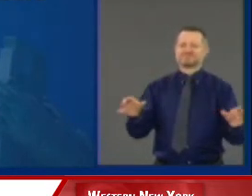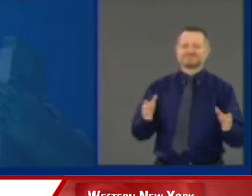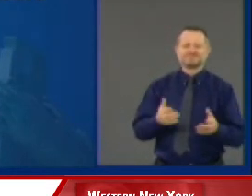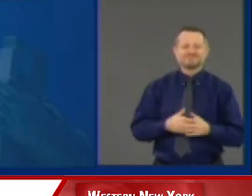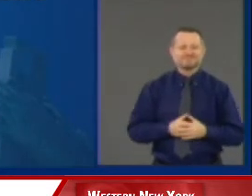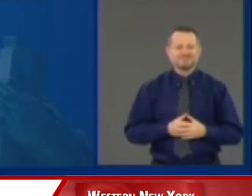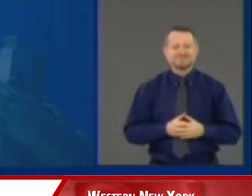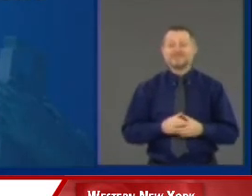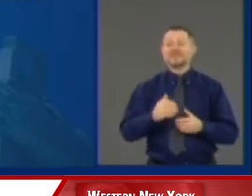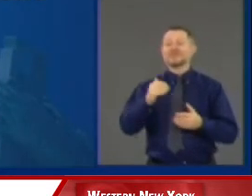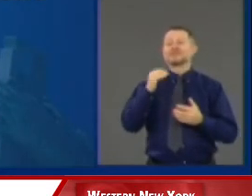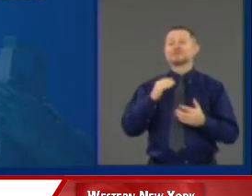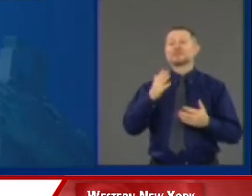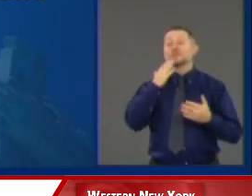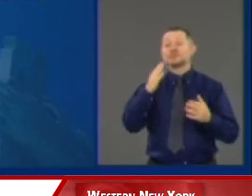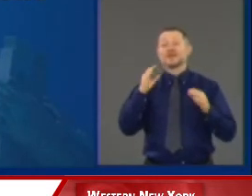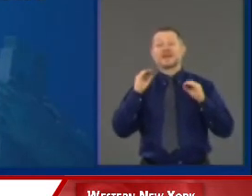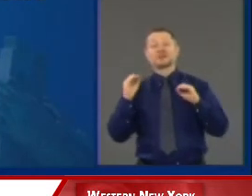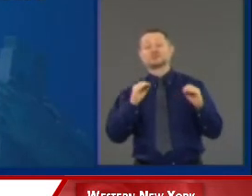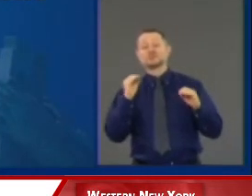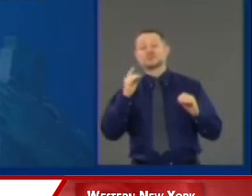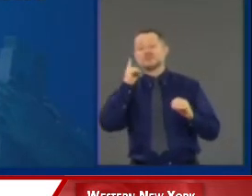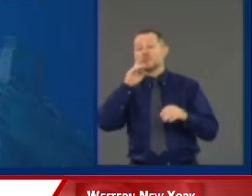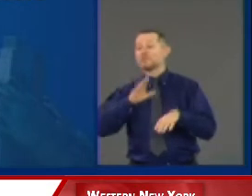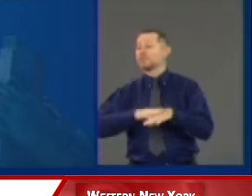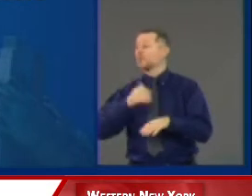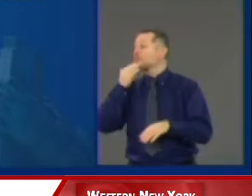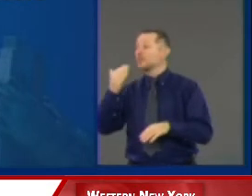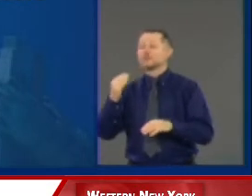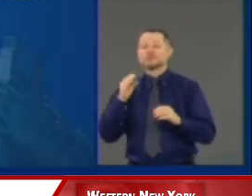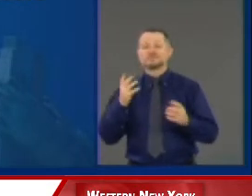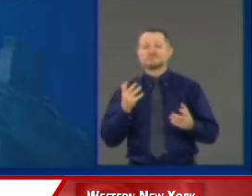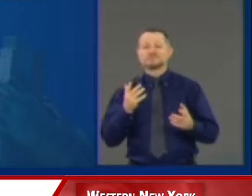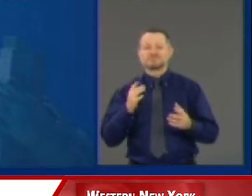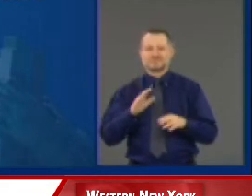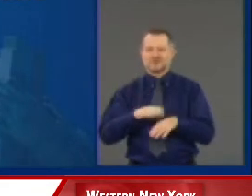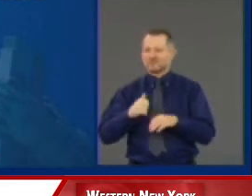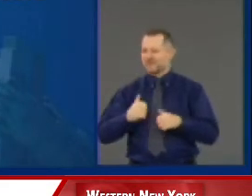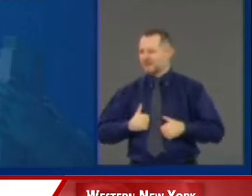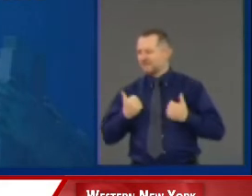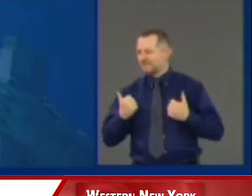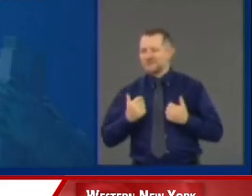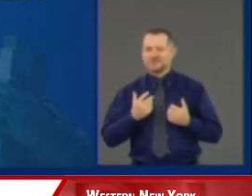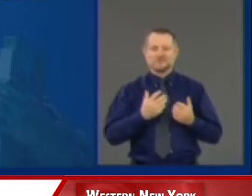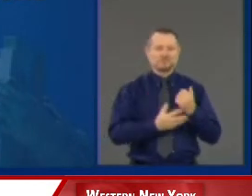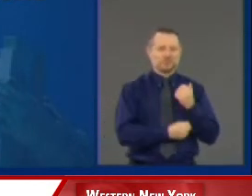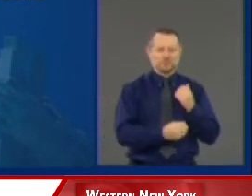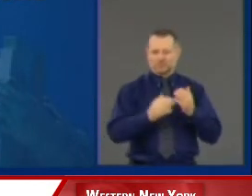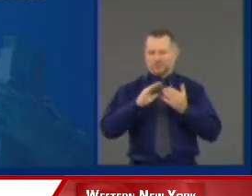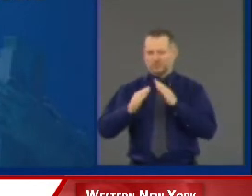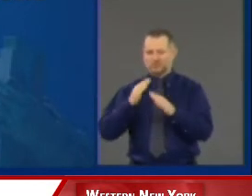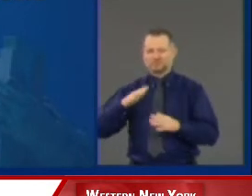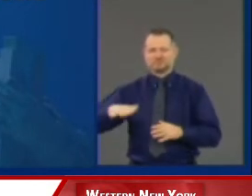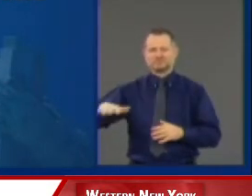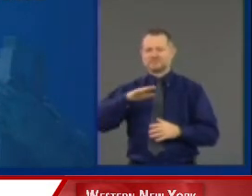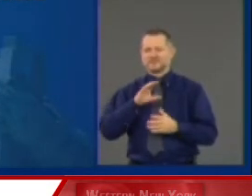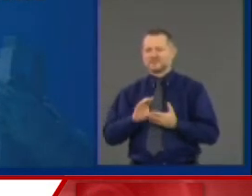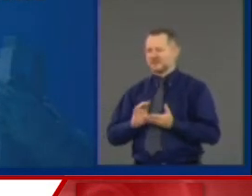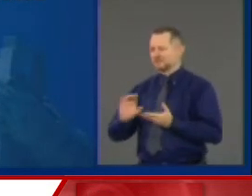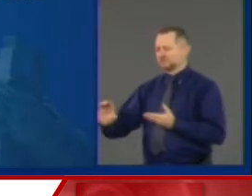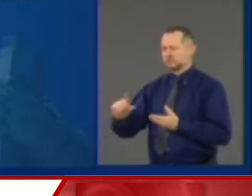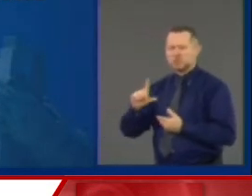your zip code. Poorer schools and poorer communities have a different level of funding than richer schools.